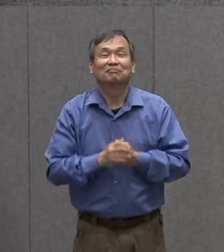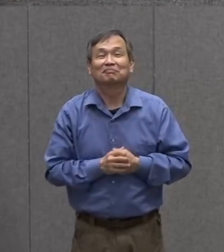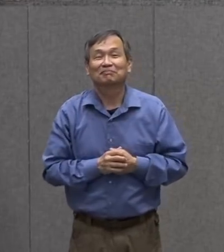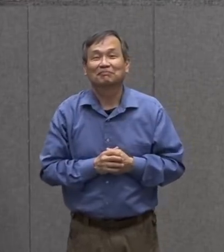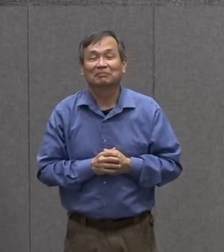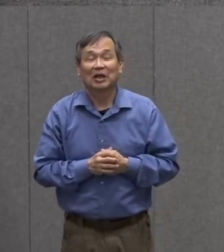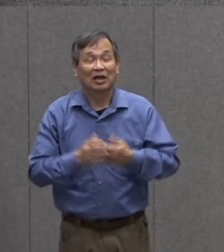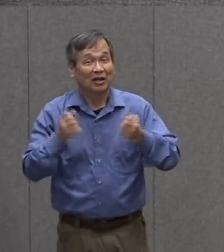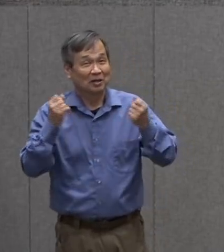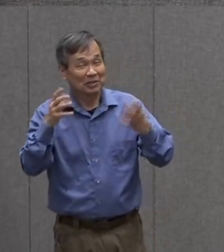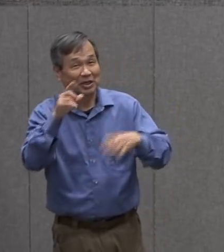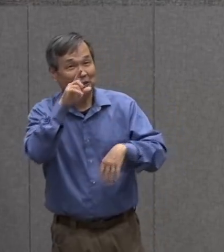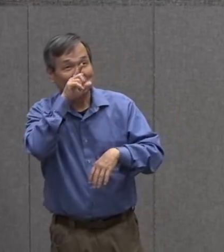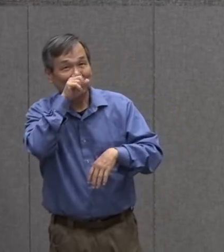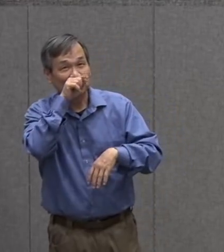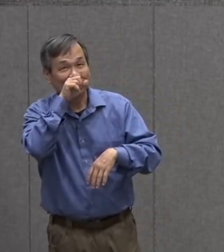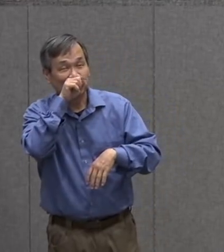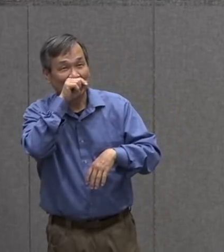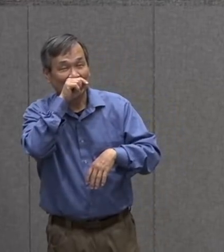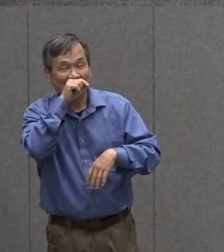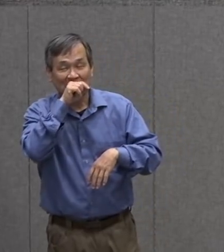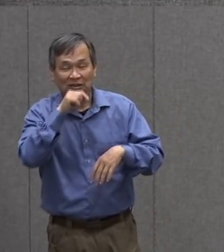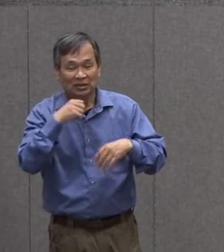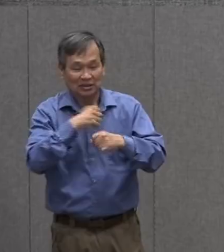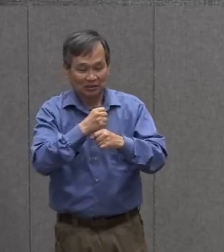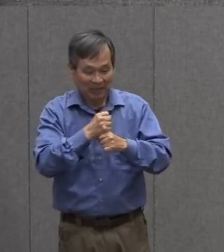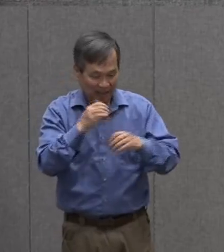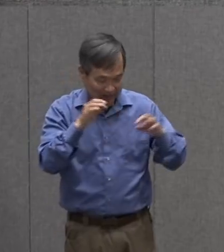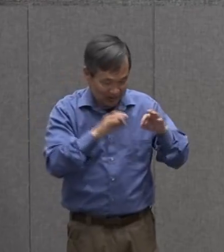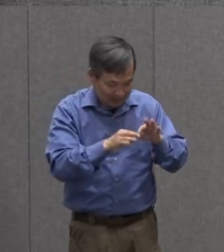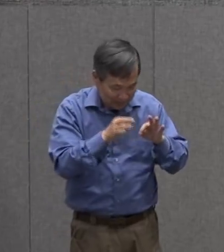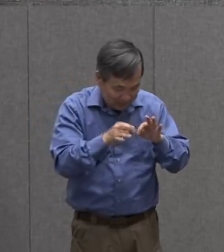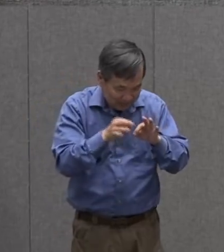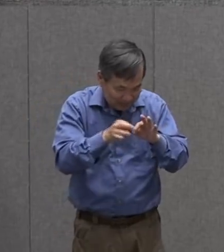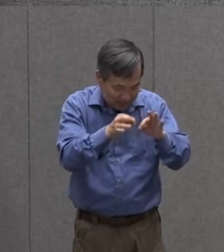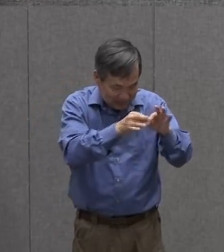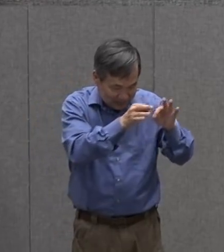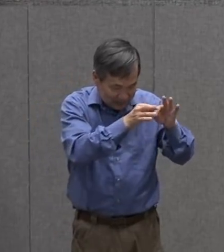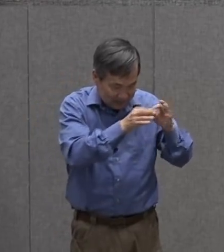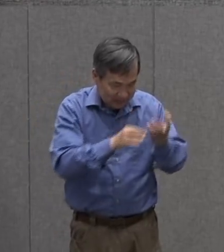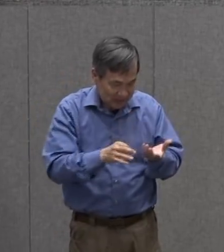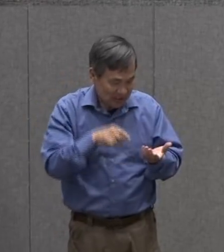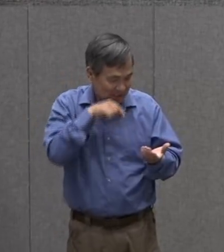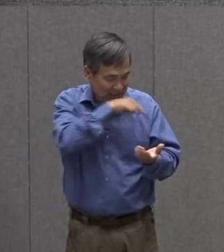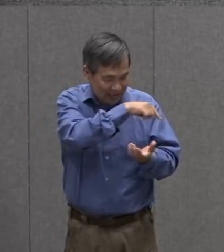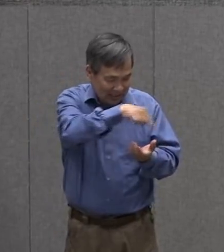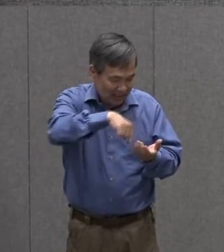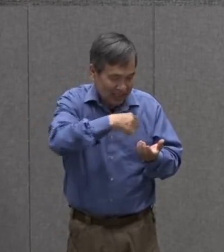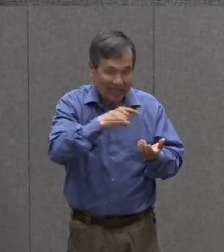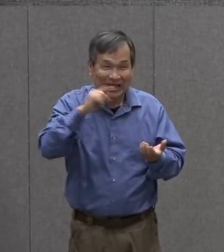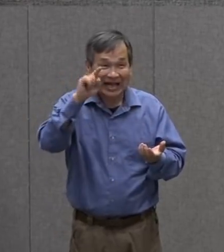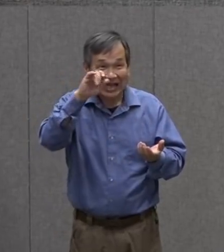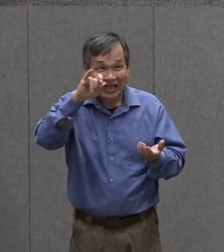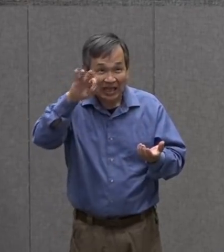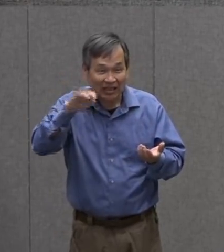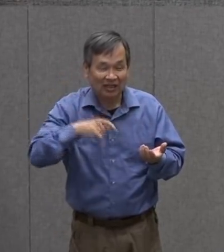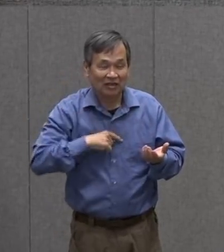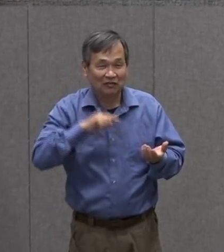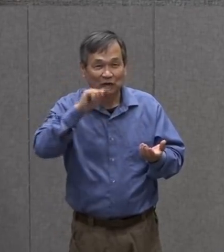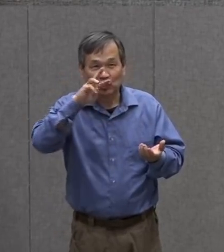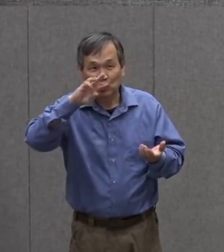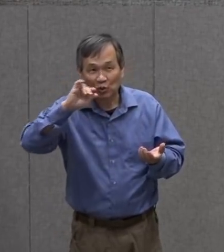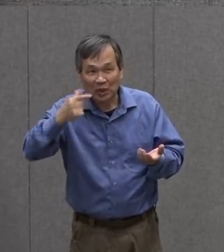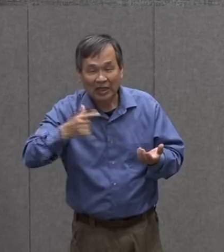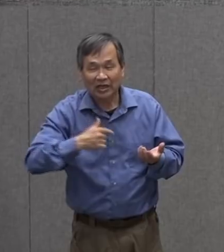many birds assemble a cradle for their eggs knitting together leaves and twigs and